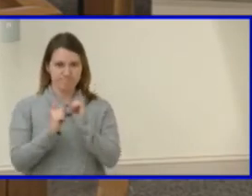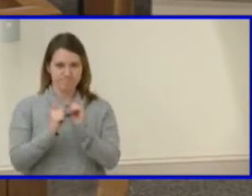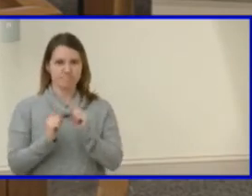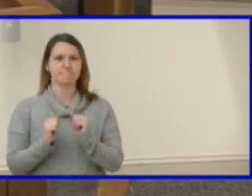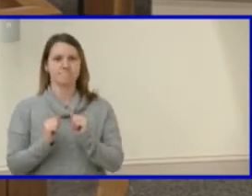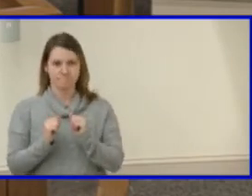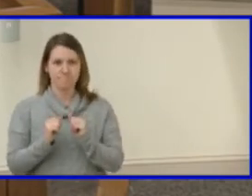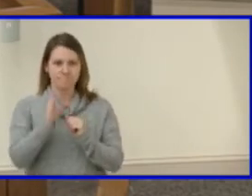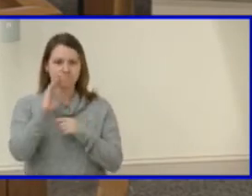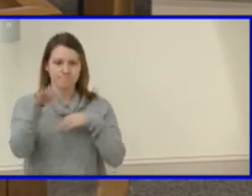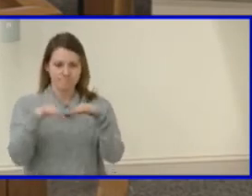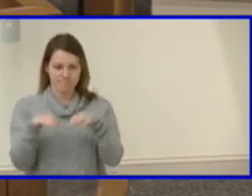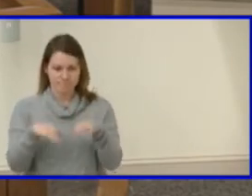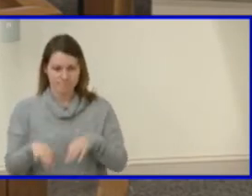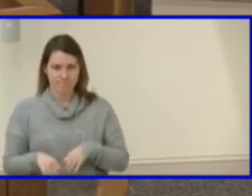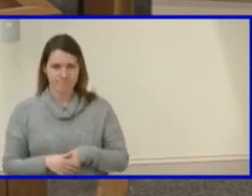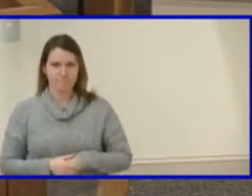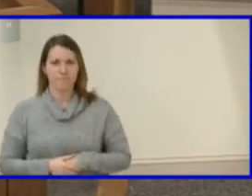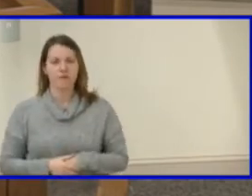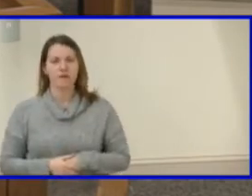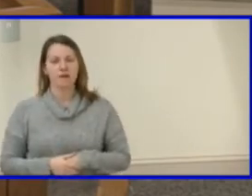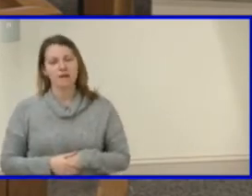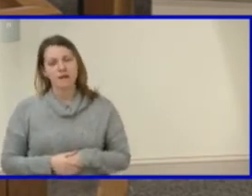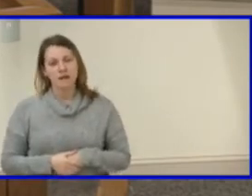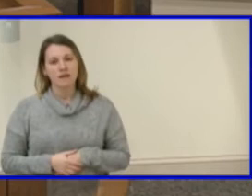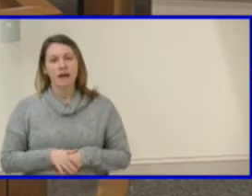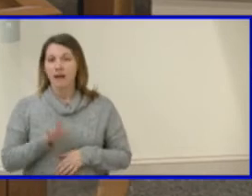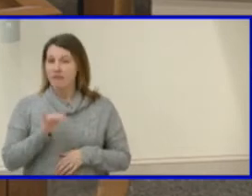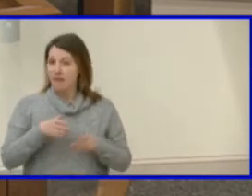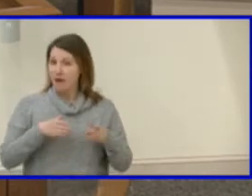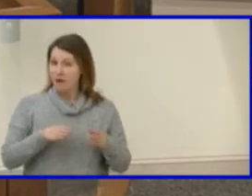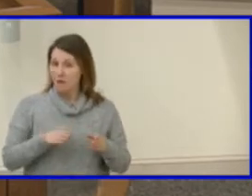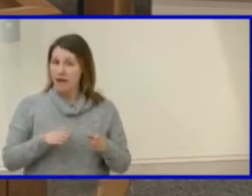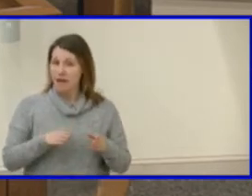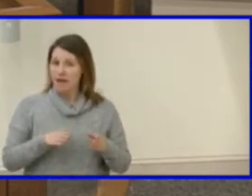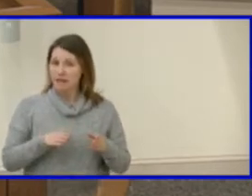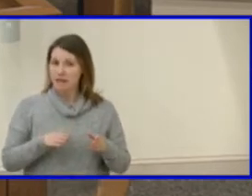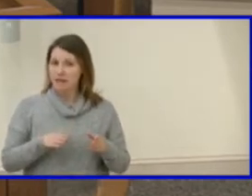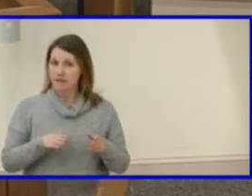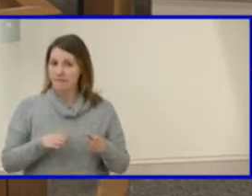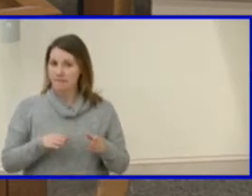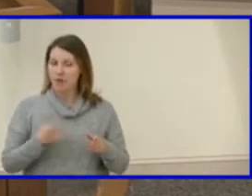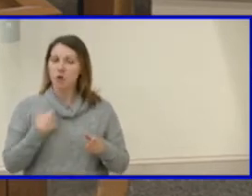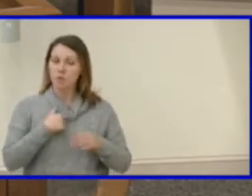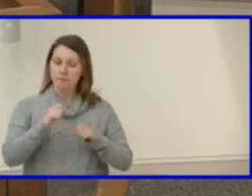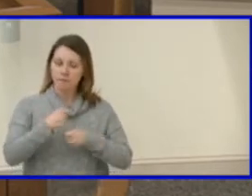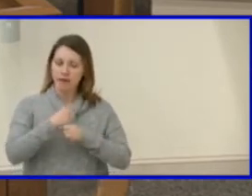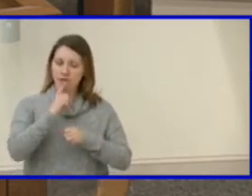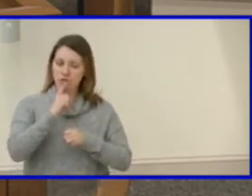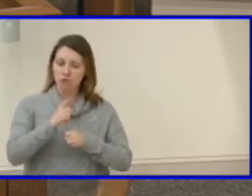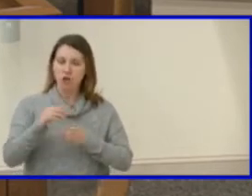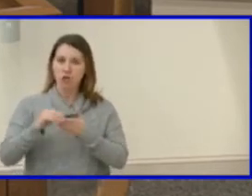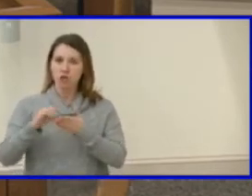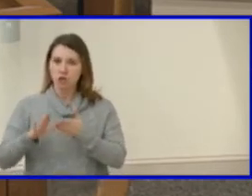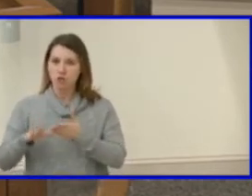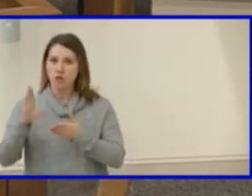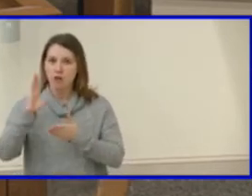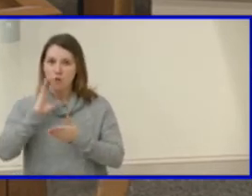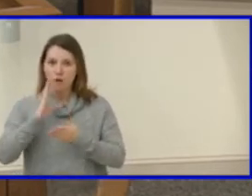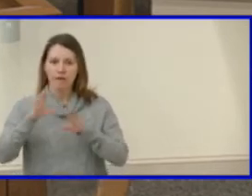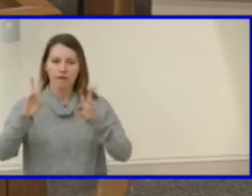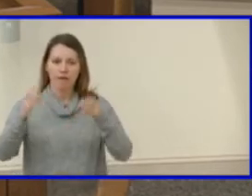And this actually allows us to walk students through the planning guide together, and then also